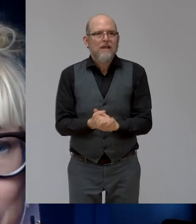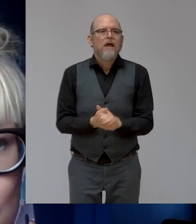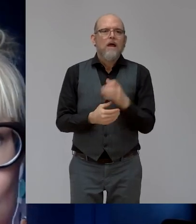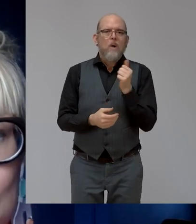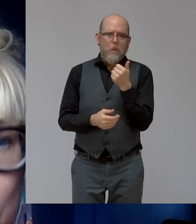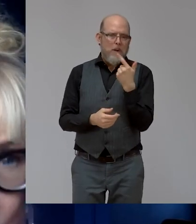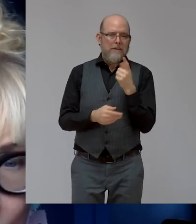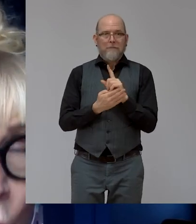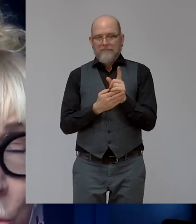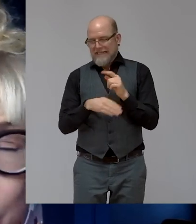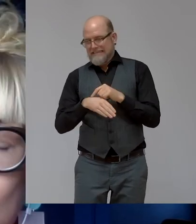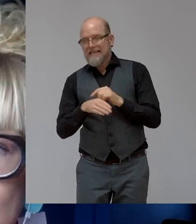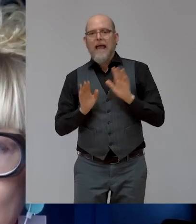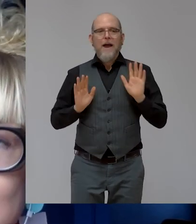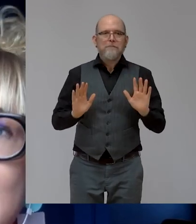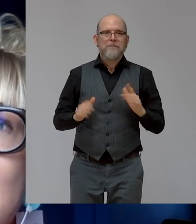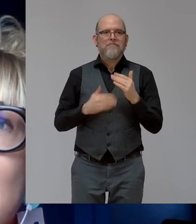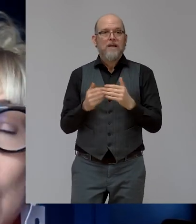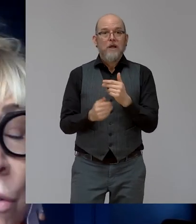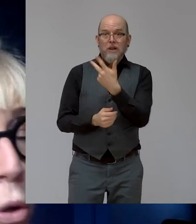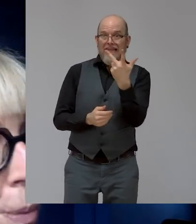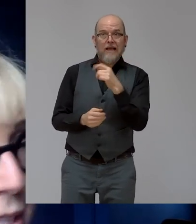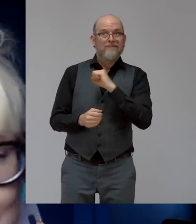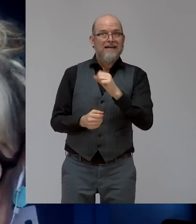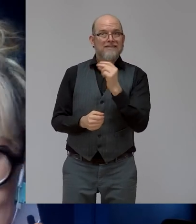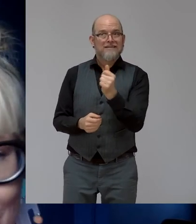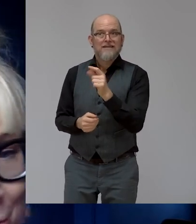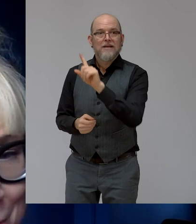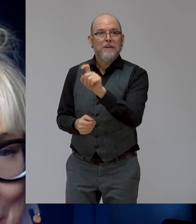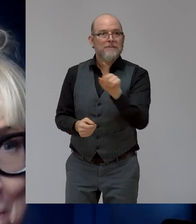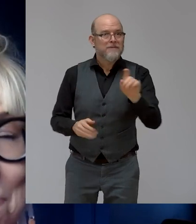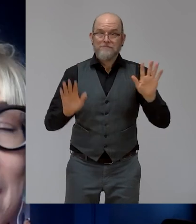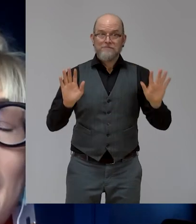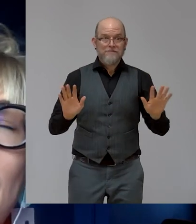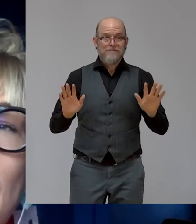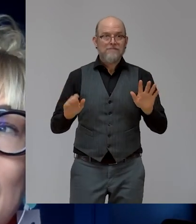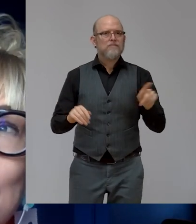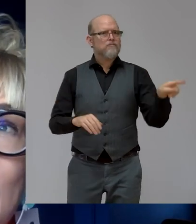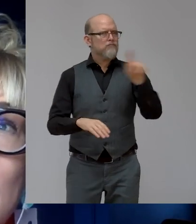three of you. You both the whole three of you are leaders and you've all been in this space a long time.